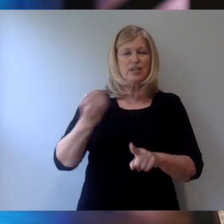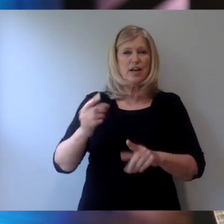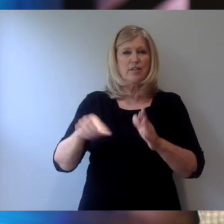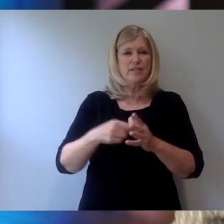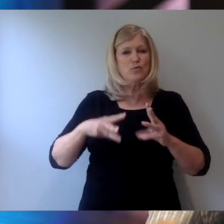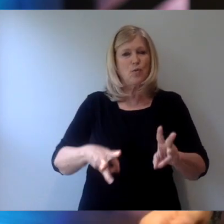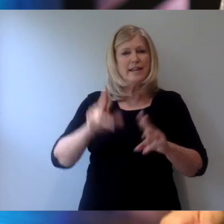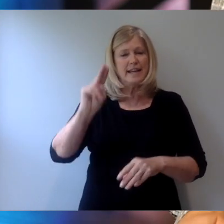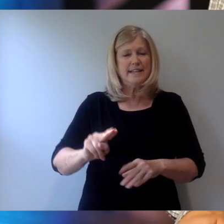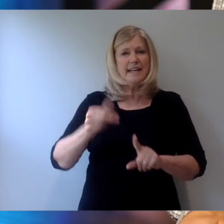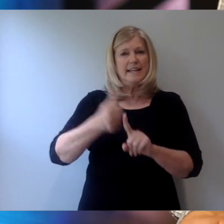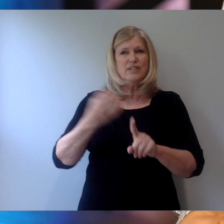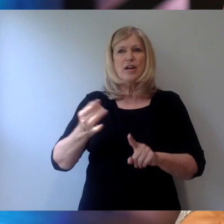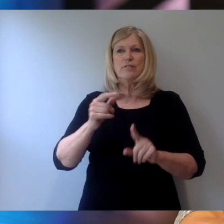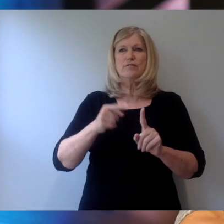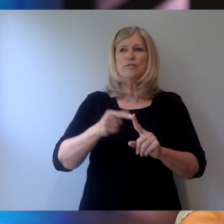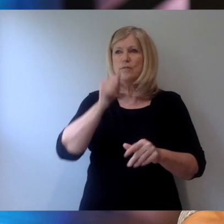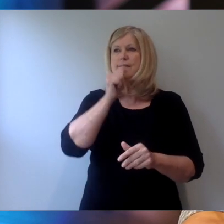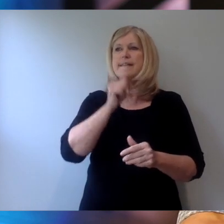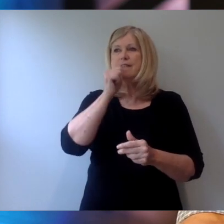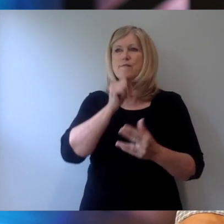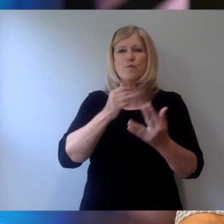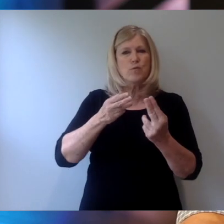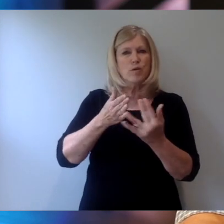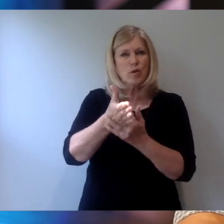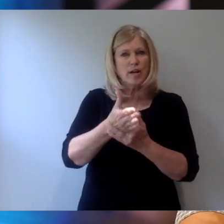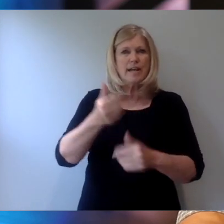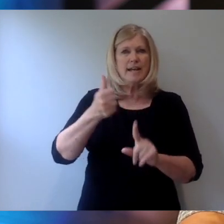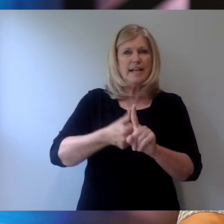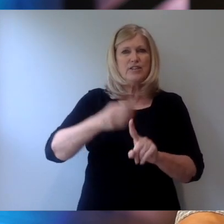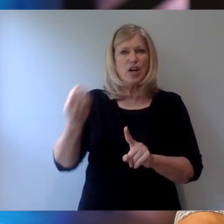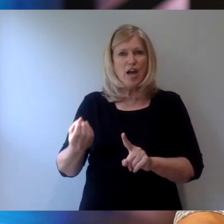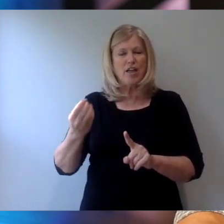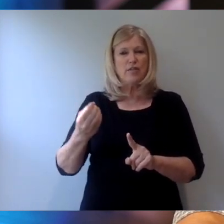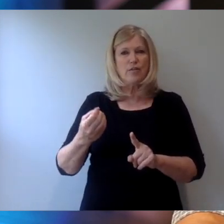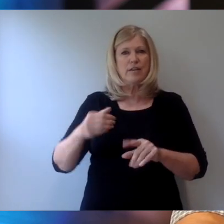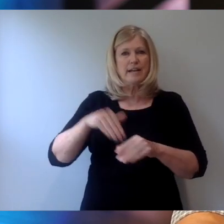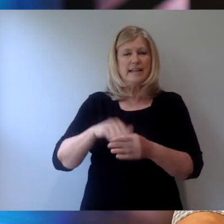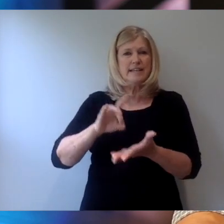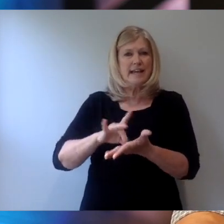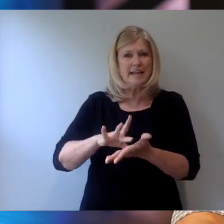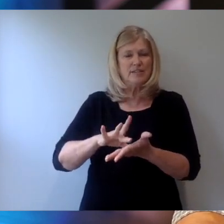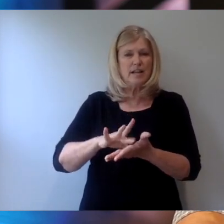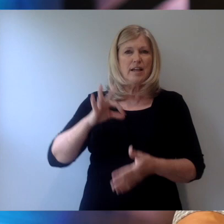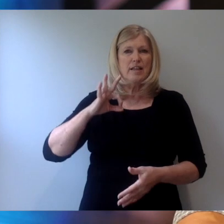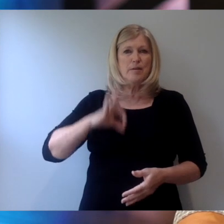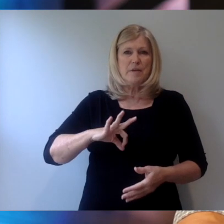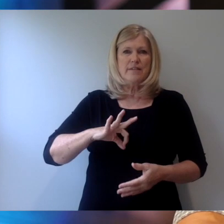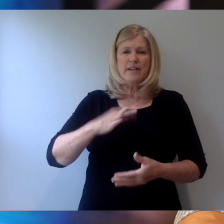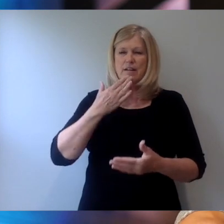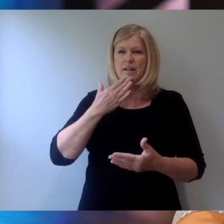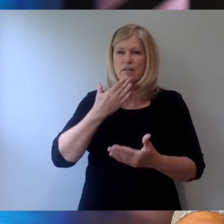exile that they were living in. The benefit of love, the benefit of being straightforward, the benefit